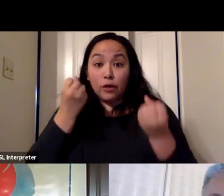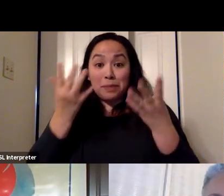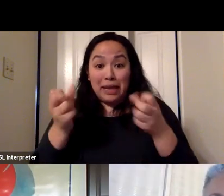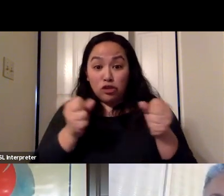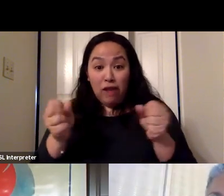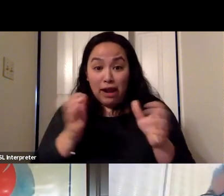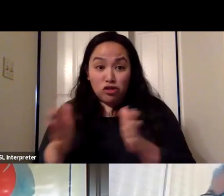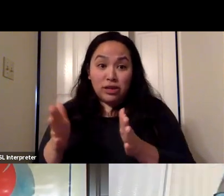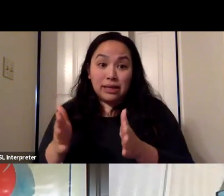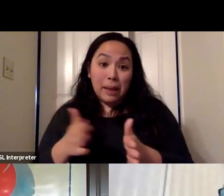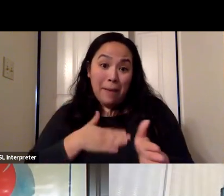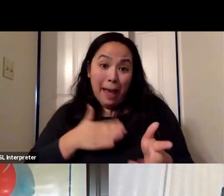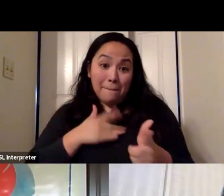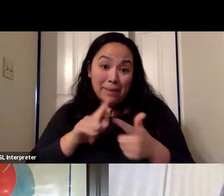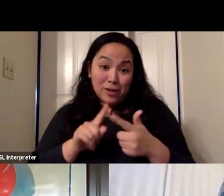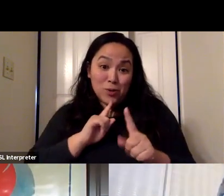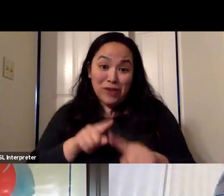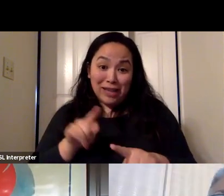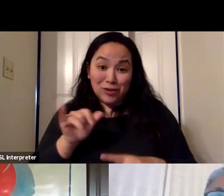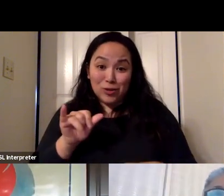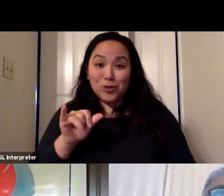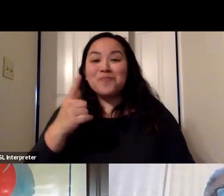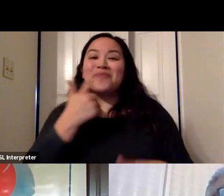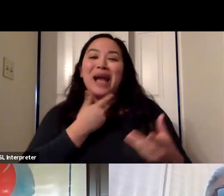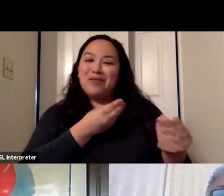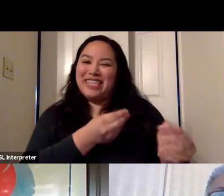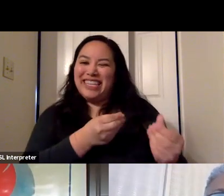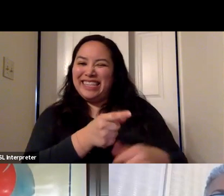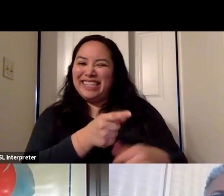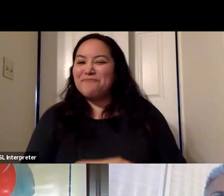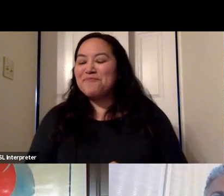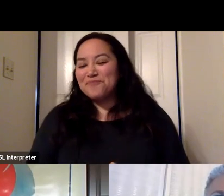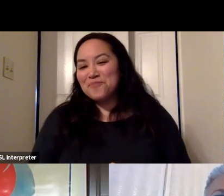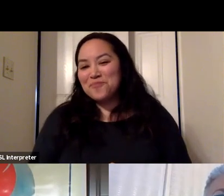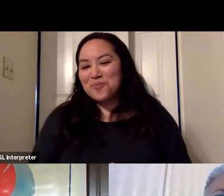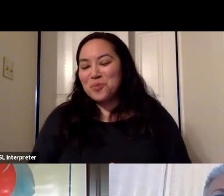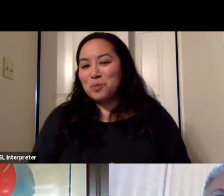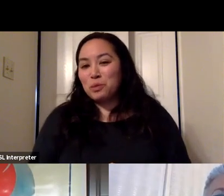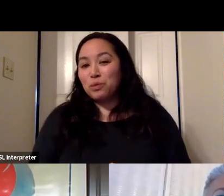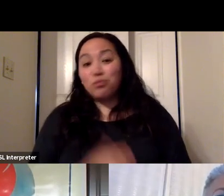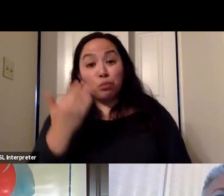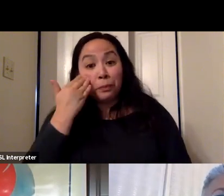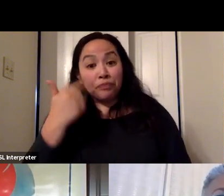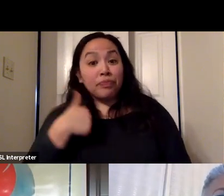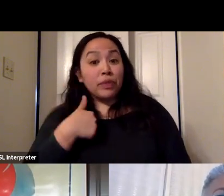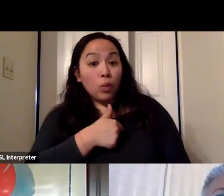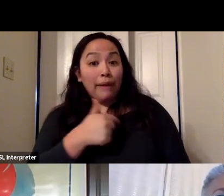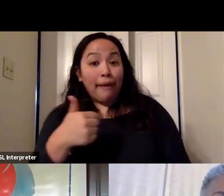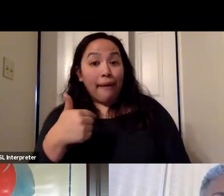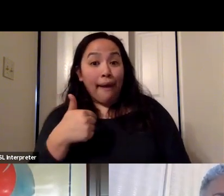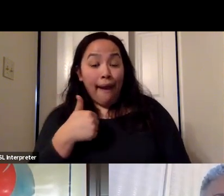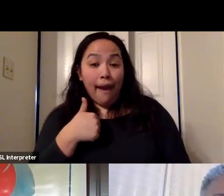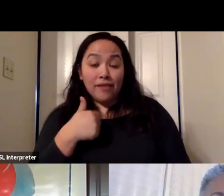happy to jump in as well. No, I'm joking. I'm just teasing you. So, you know, we have seen the